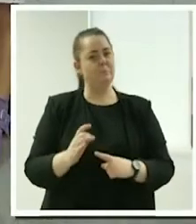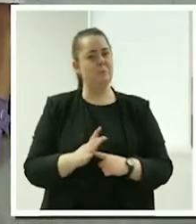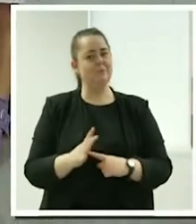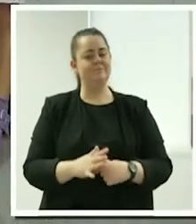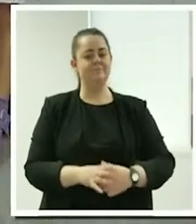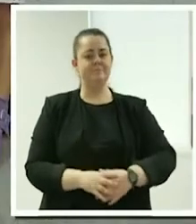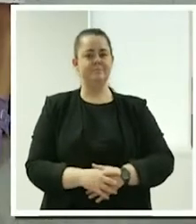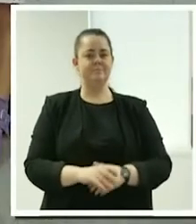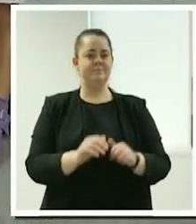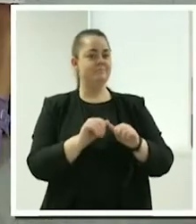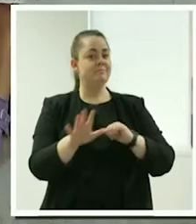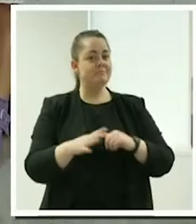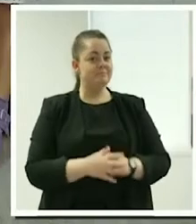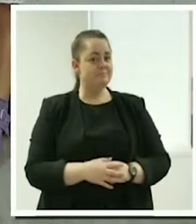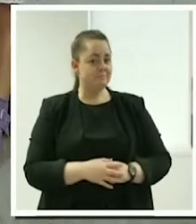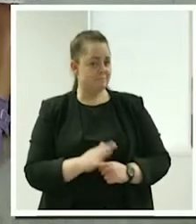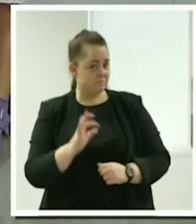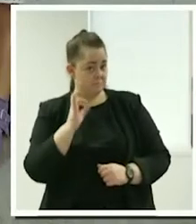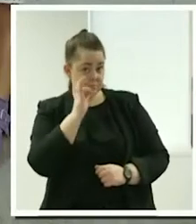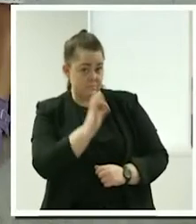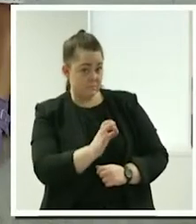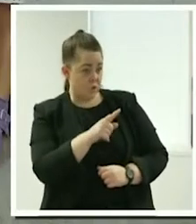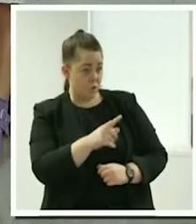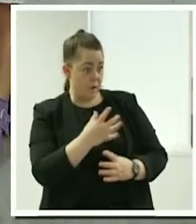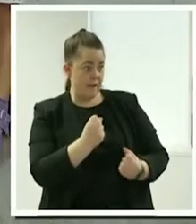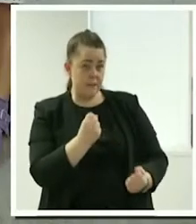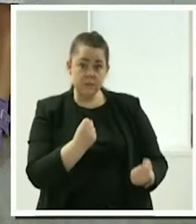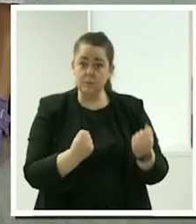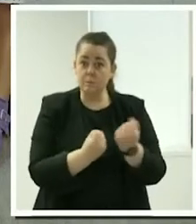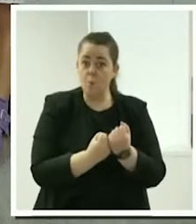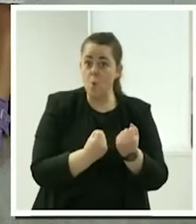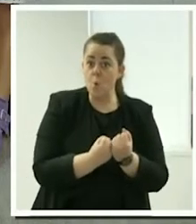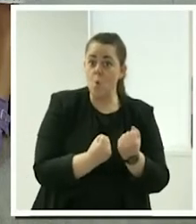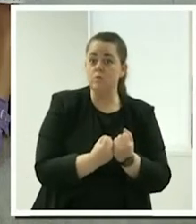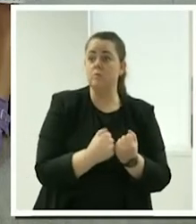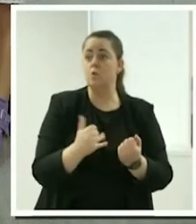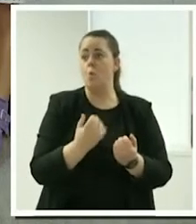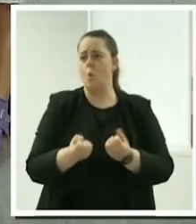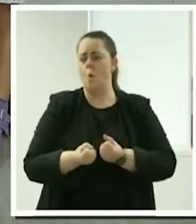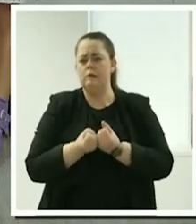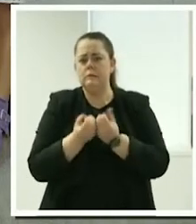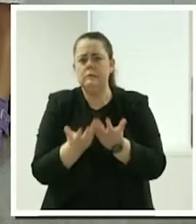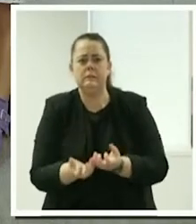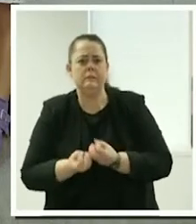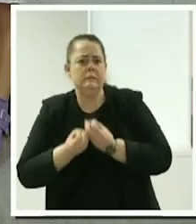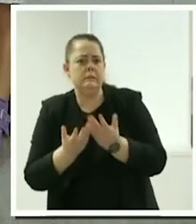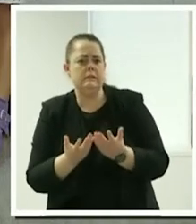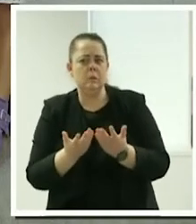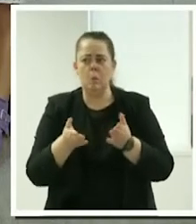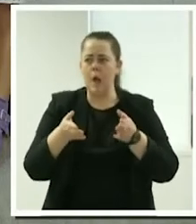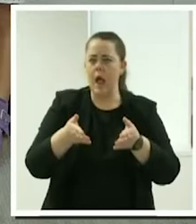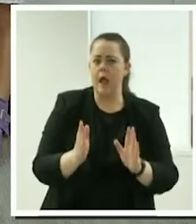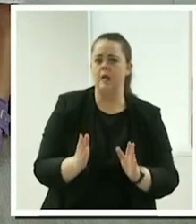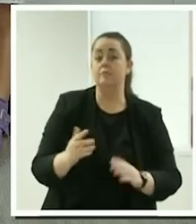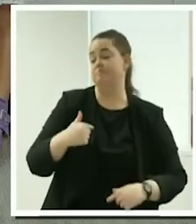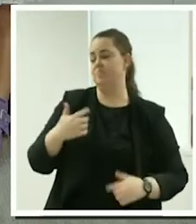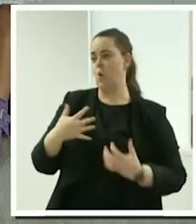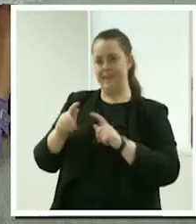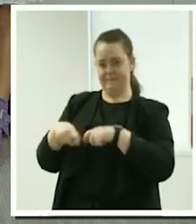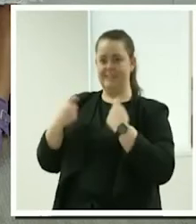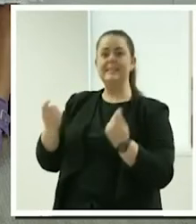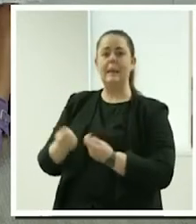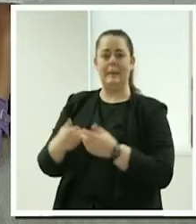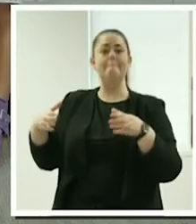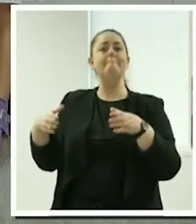Do you have a support a debriefing system if you've got you know. I work in teams of people on Mabel